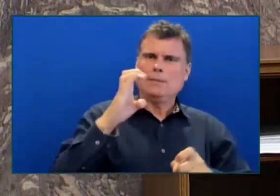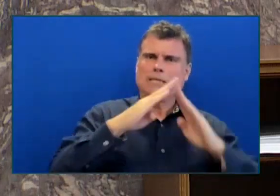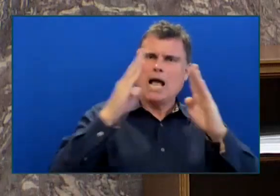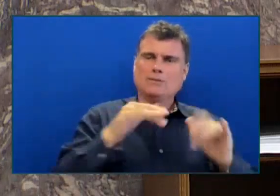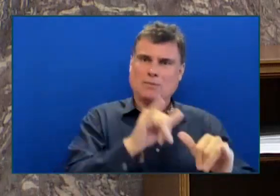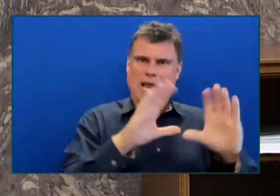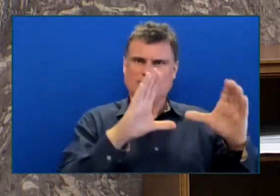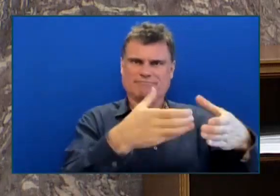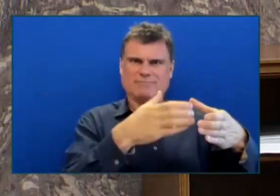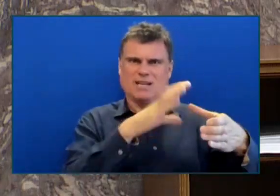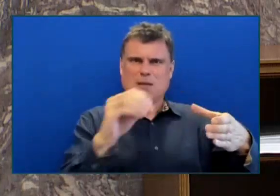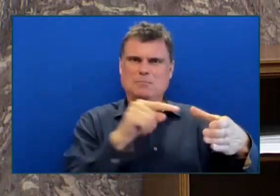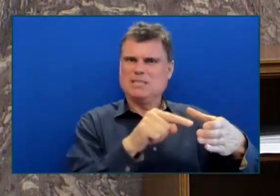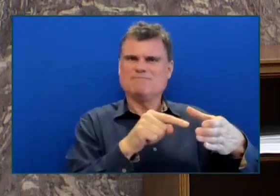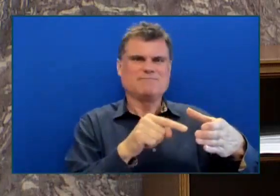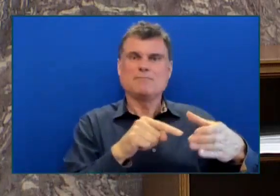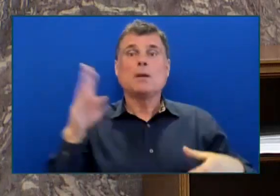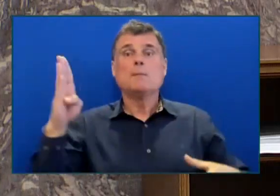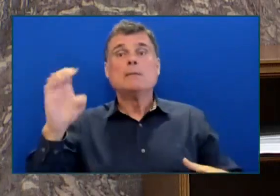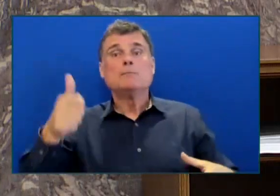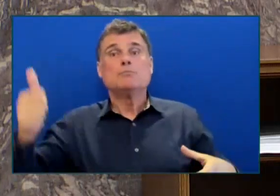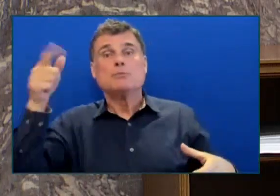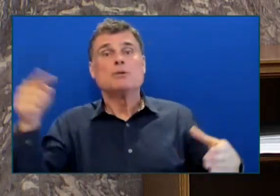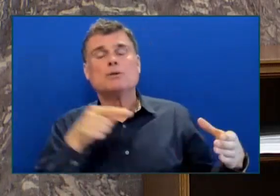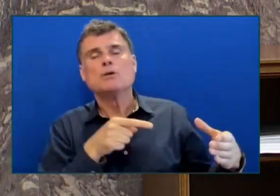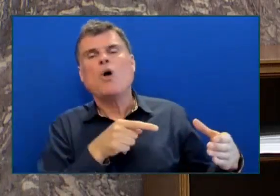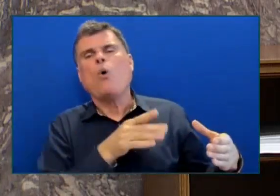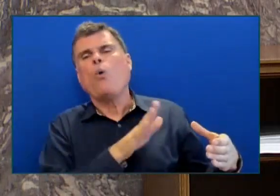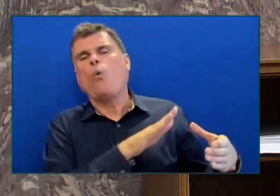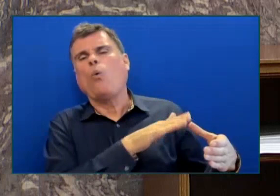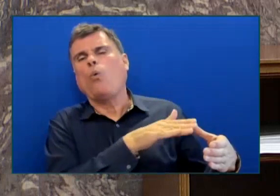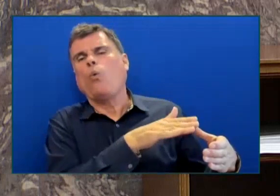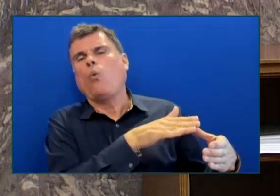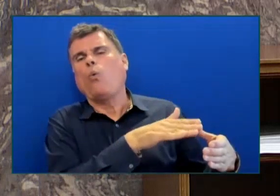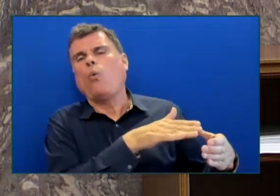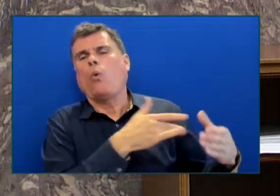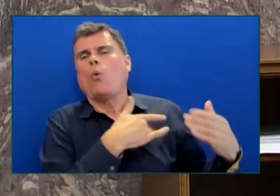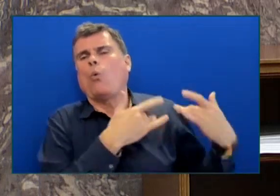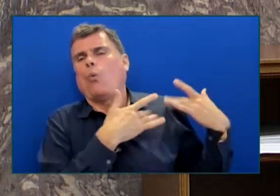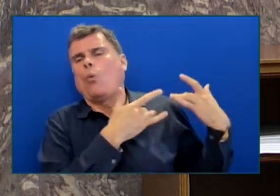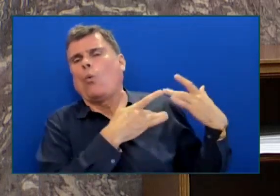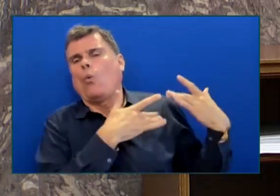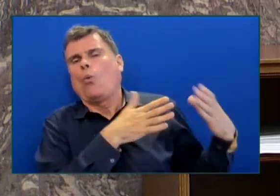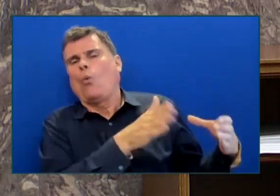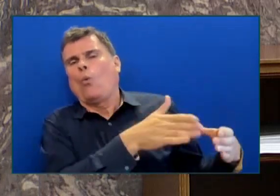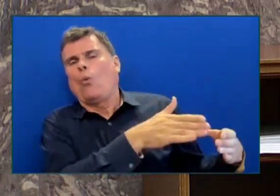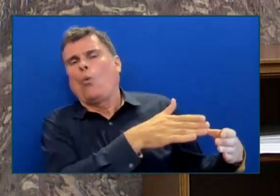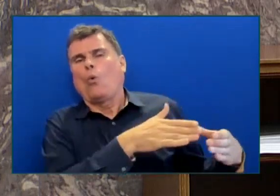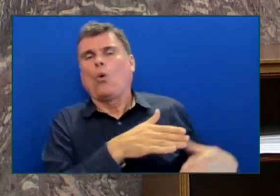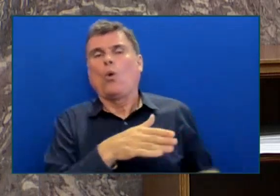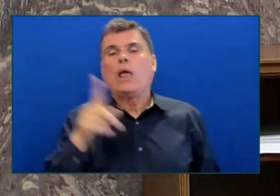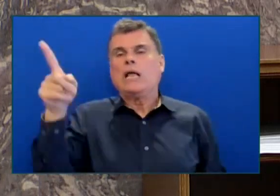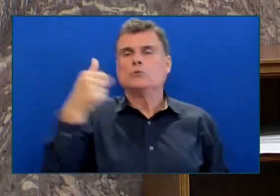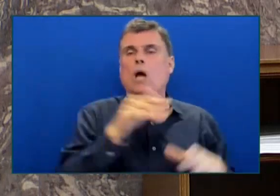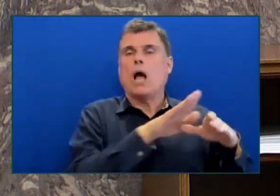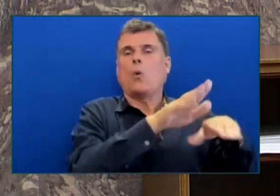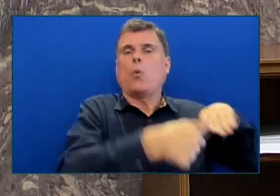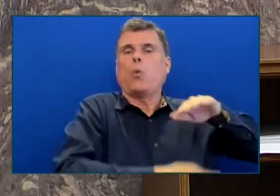accountability and in fact conceal his disastrous record overseeing BC Housing. The